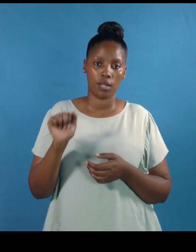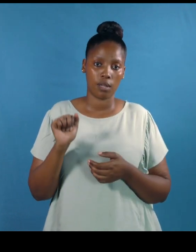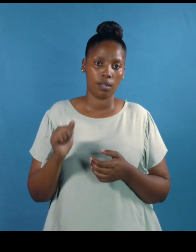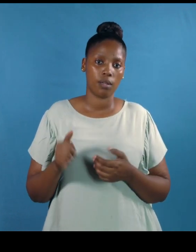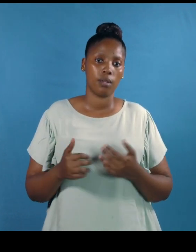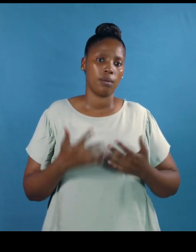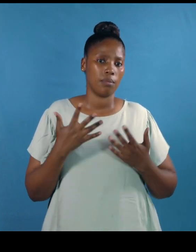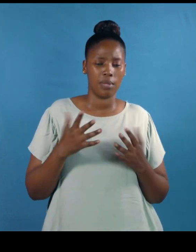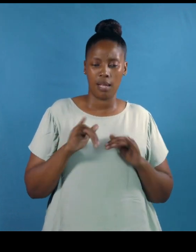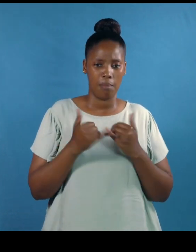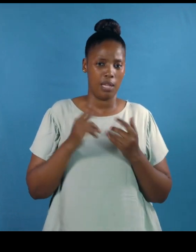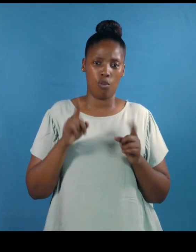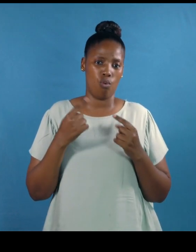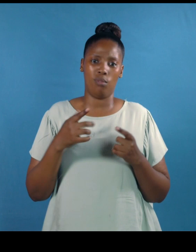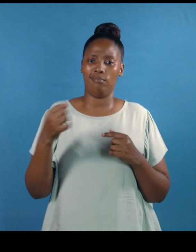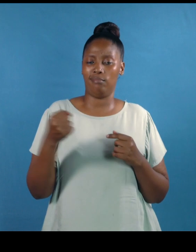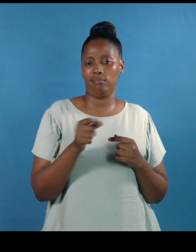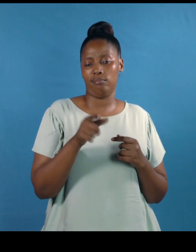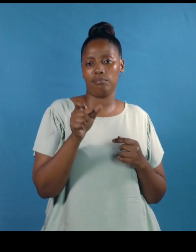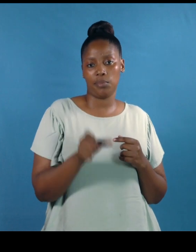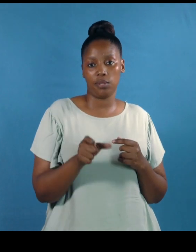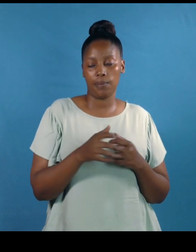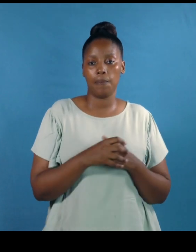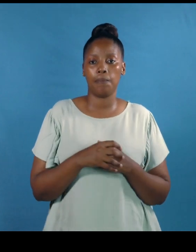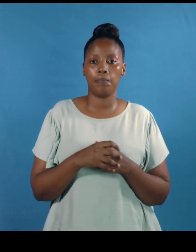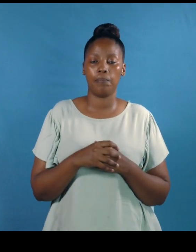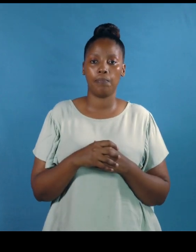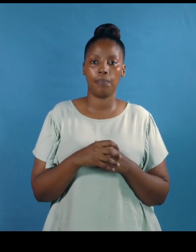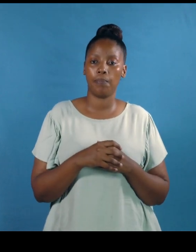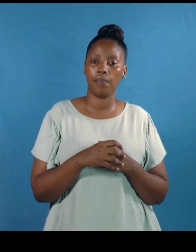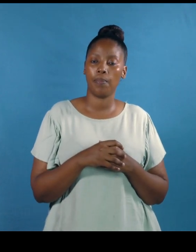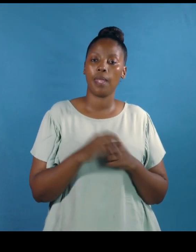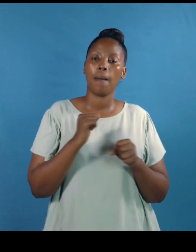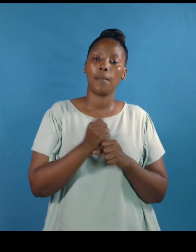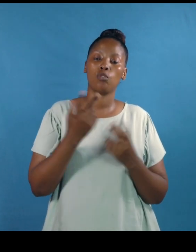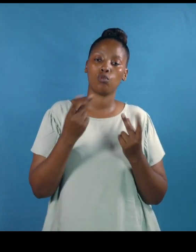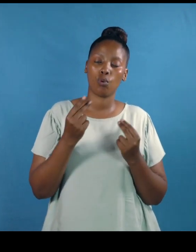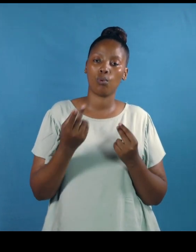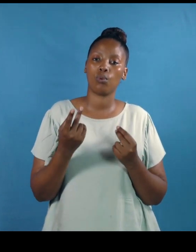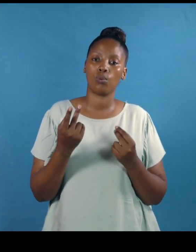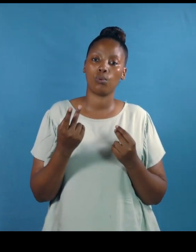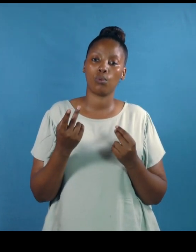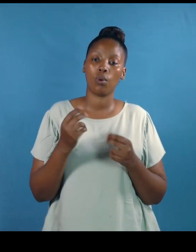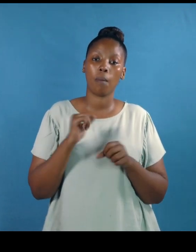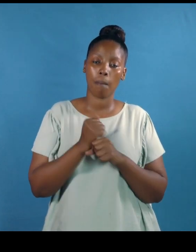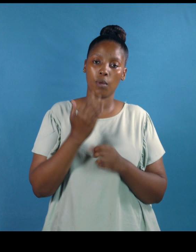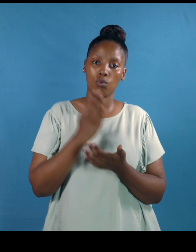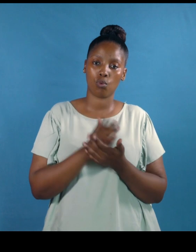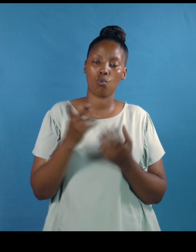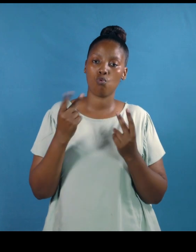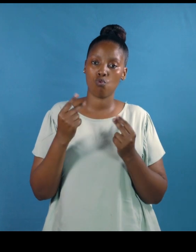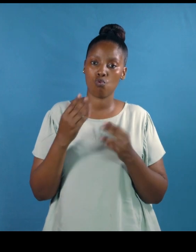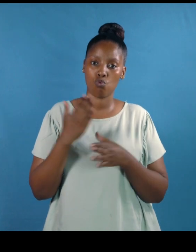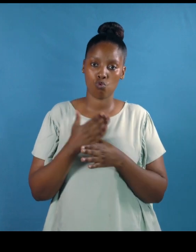company investing in as much as possible make sure the new job you apply for is a step up or